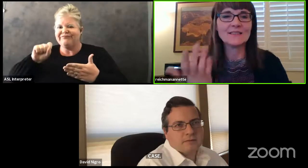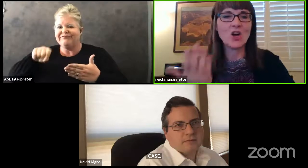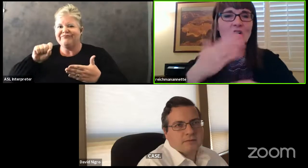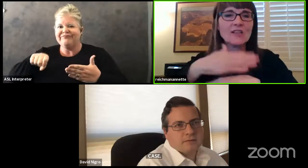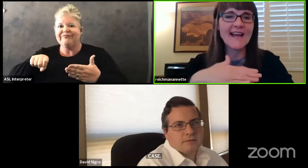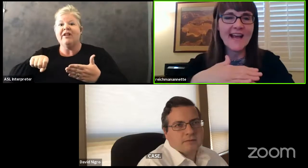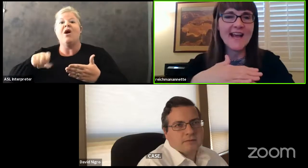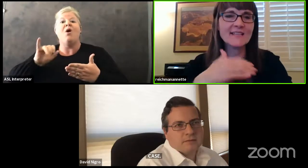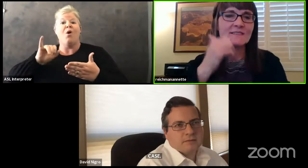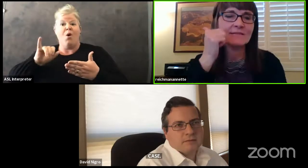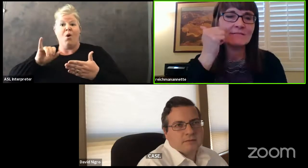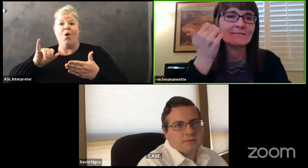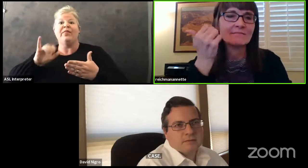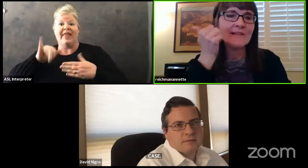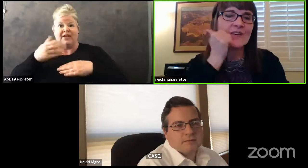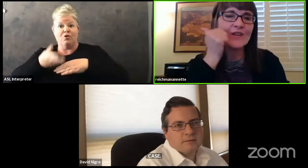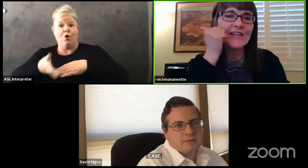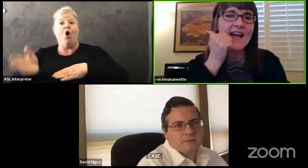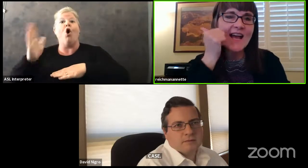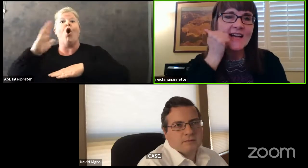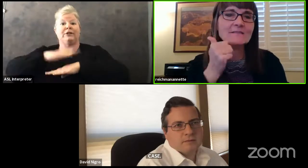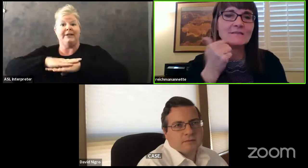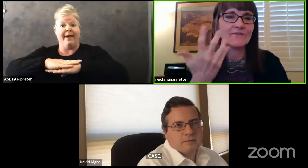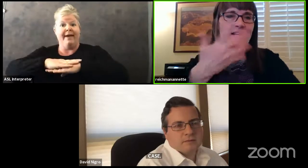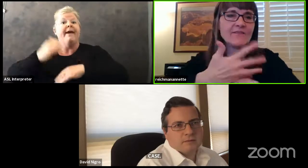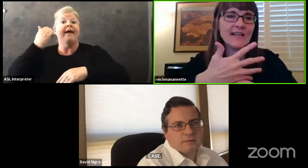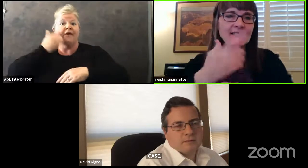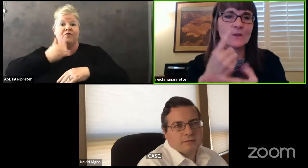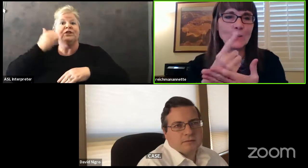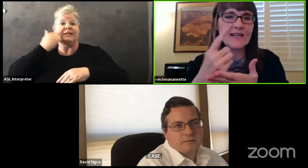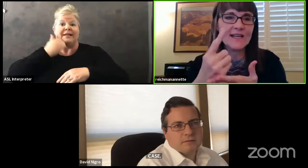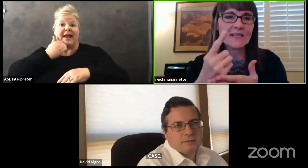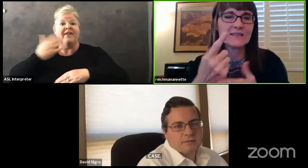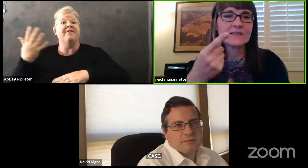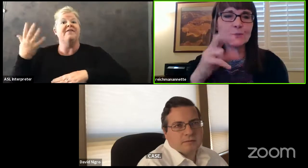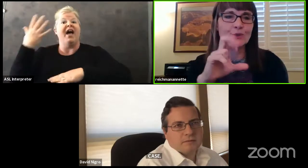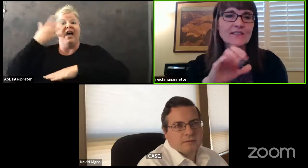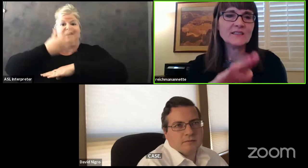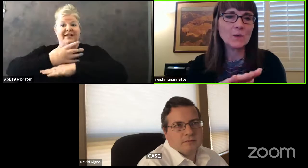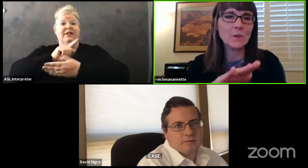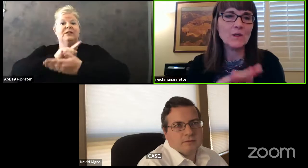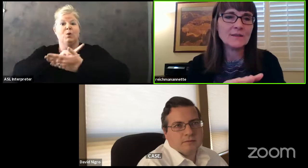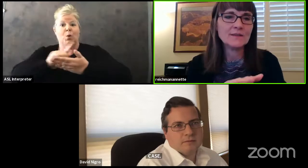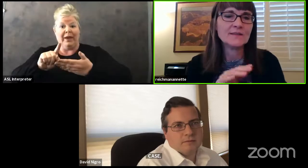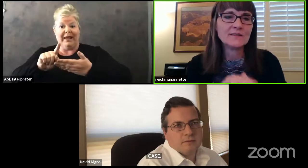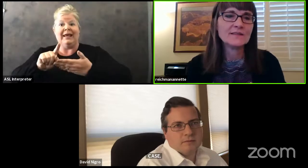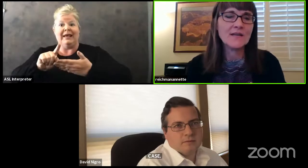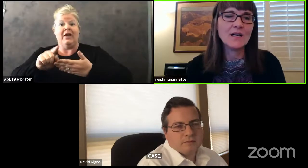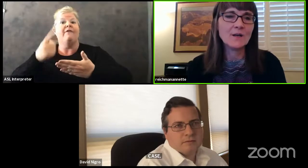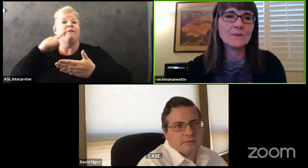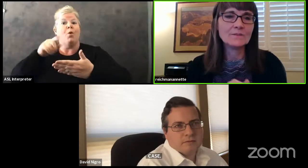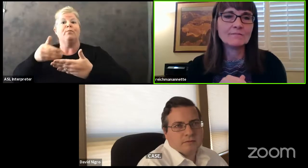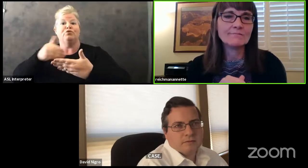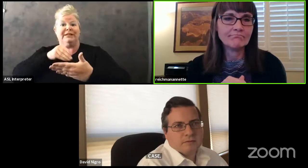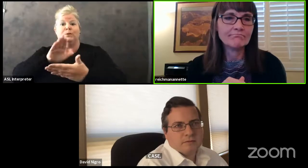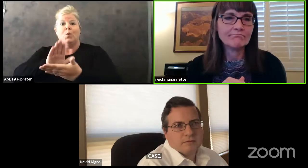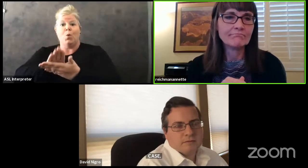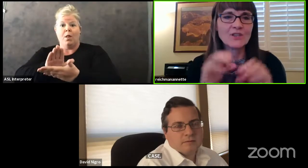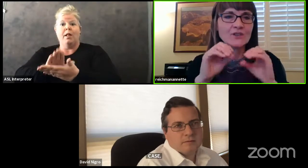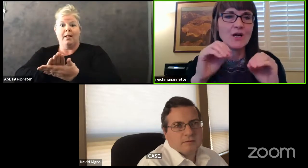is all day, every day, five days a week, preschool. So